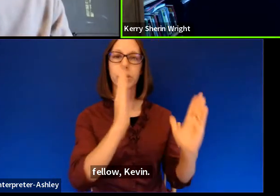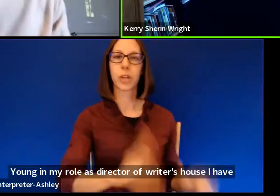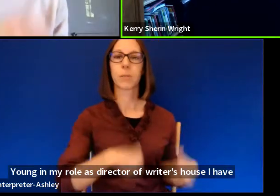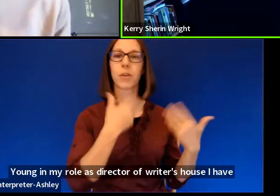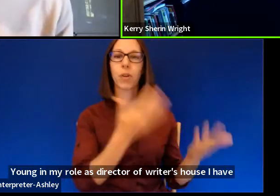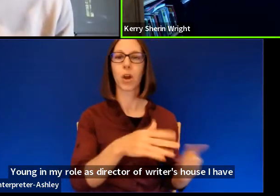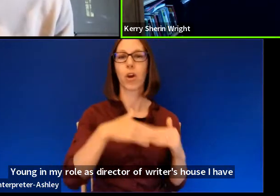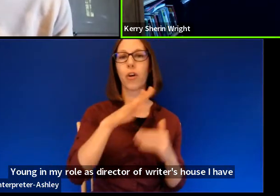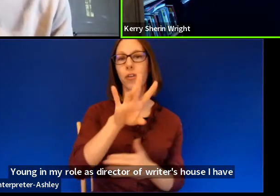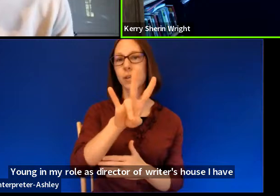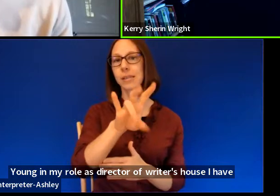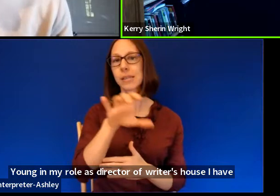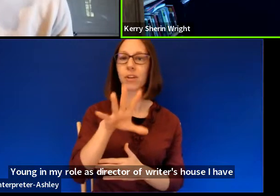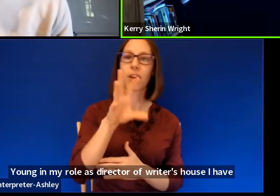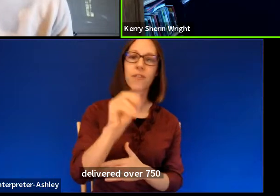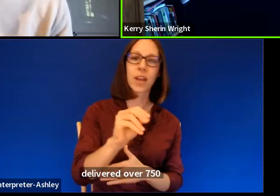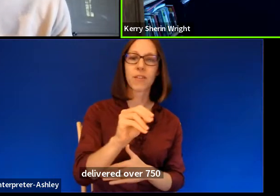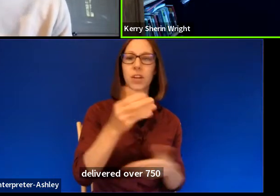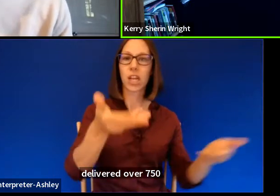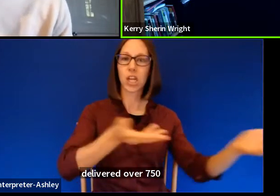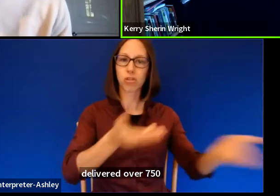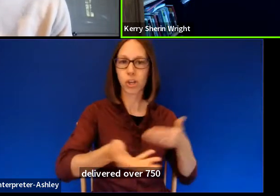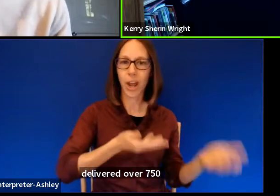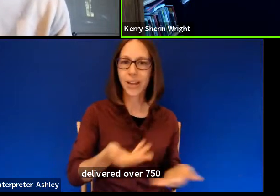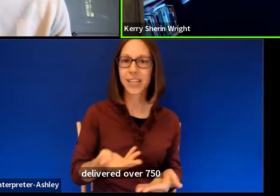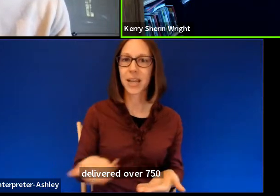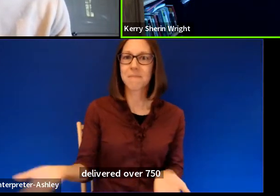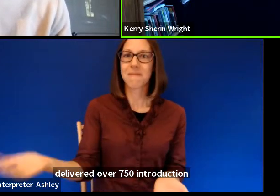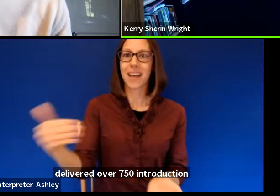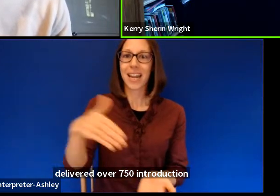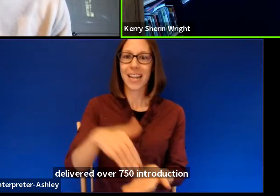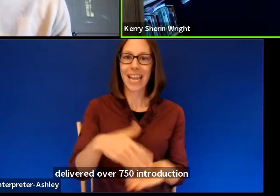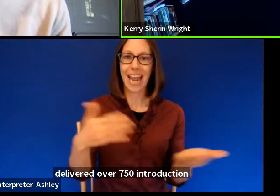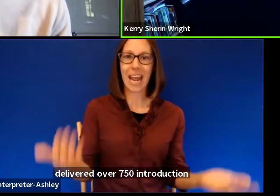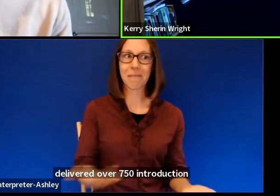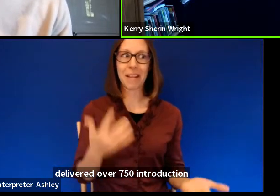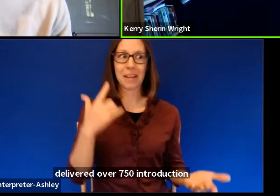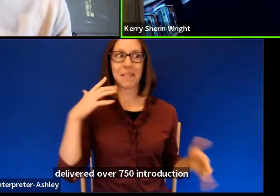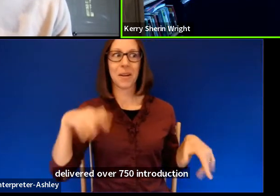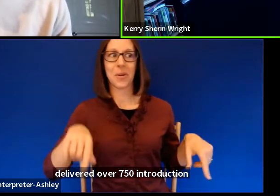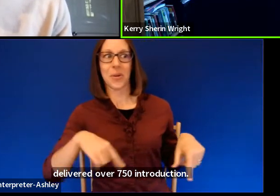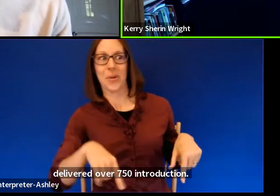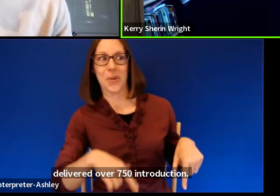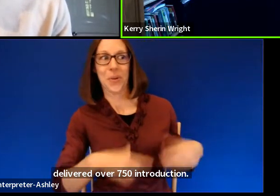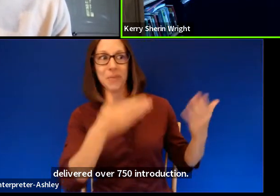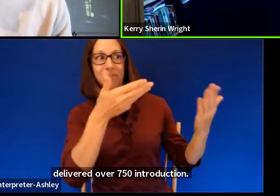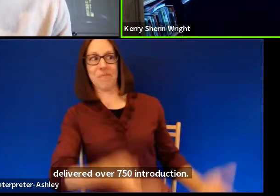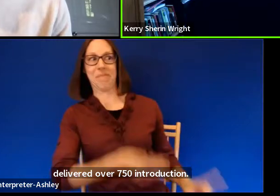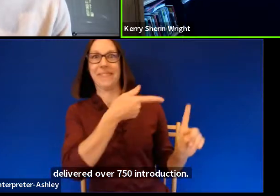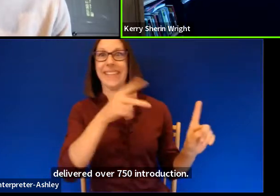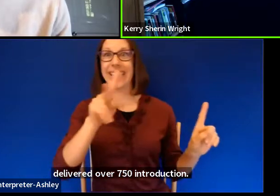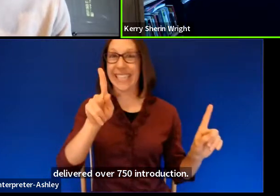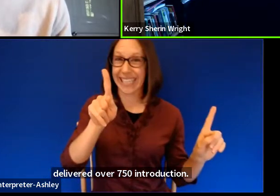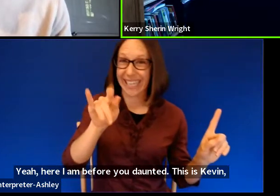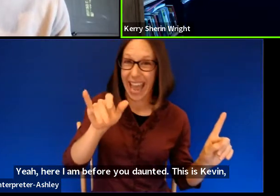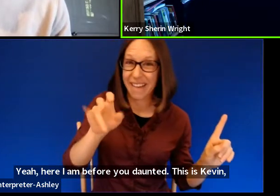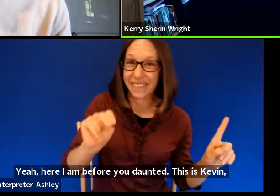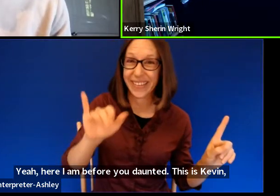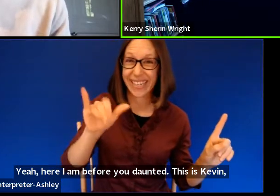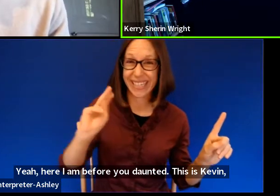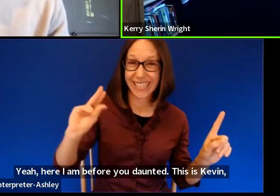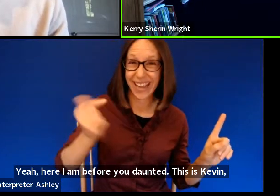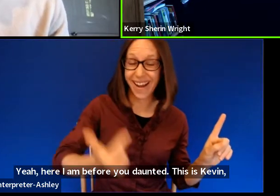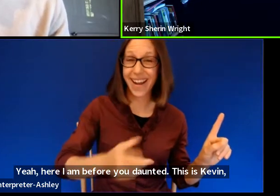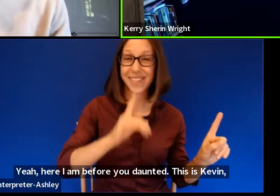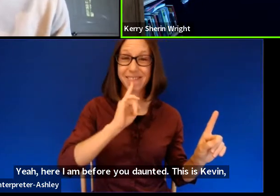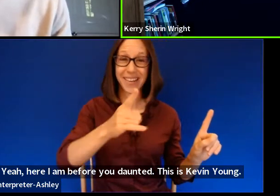introductions. Yet, here I am before you, daunted. This is Kevin Young we are about to meet, the most generative